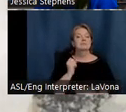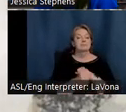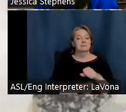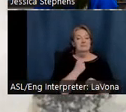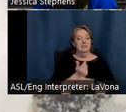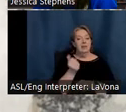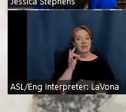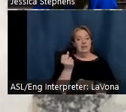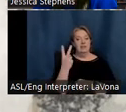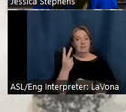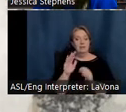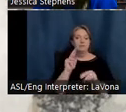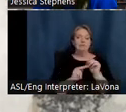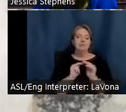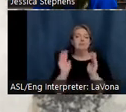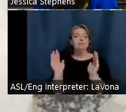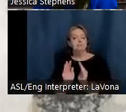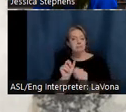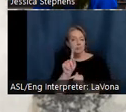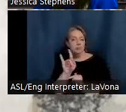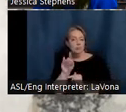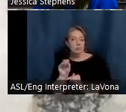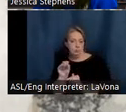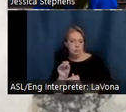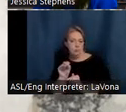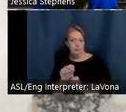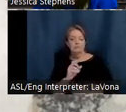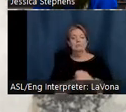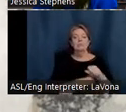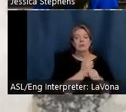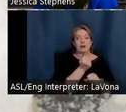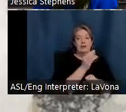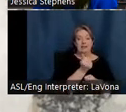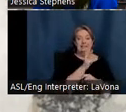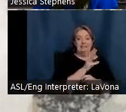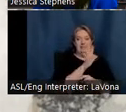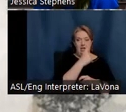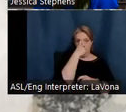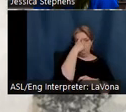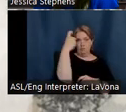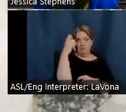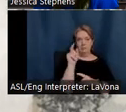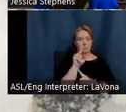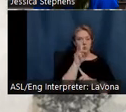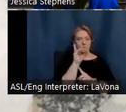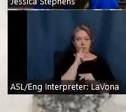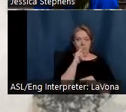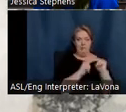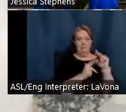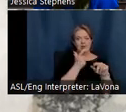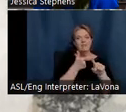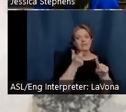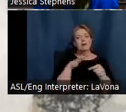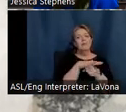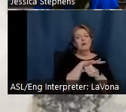small studio was built, and in 1916, Steele's Dream Studio was built by a local builder